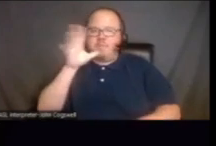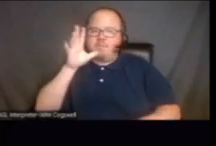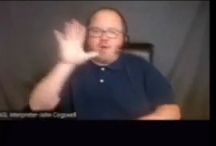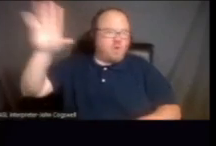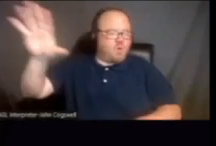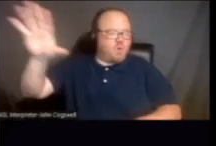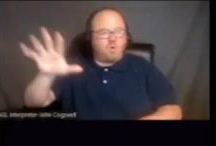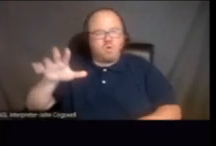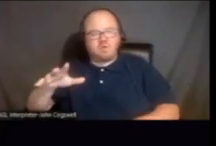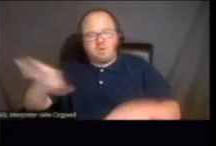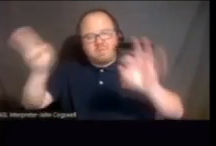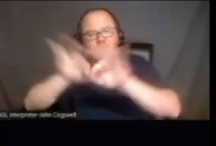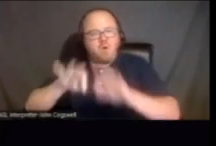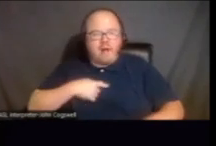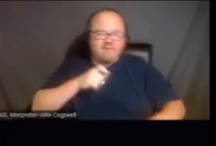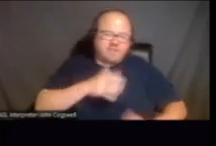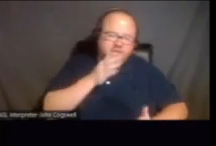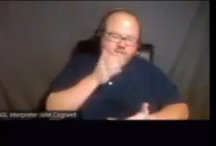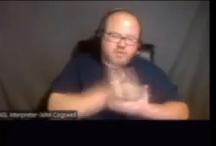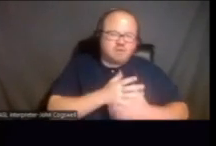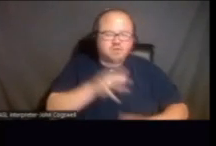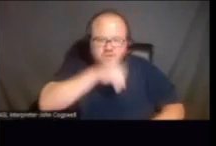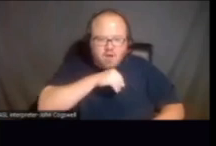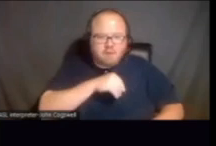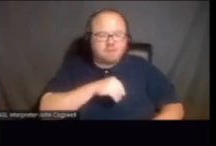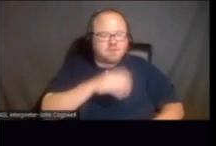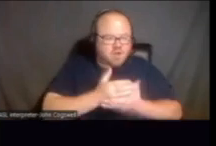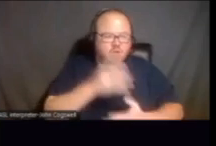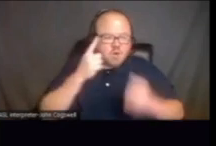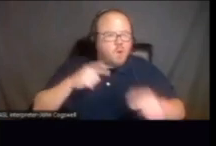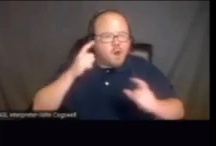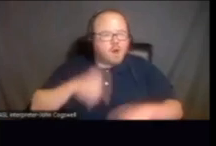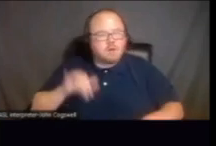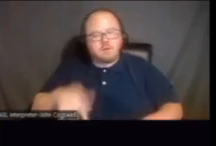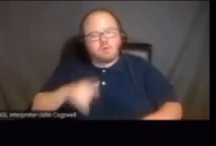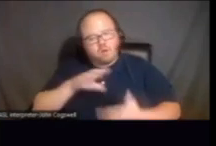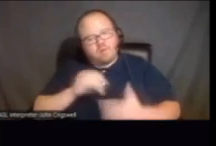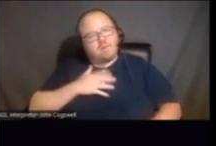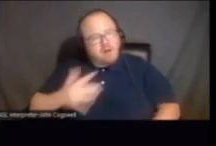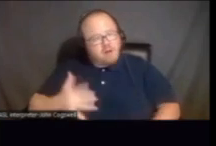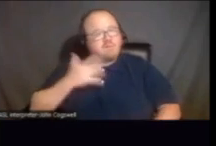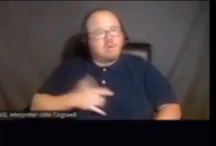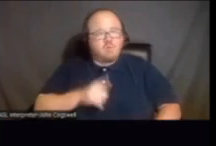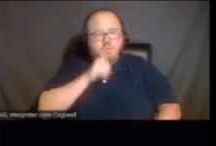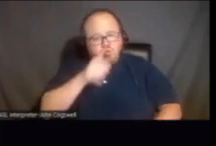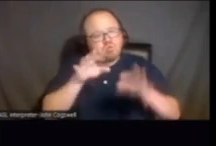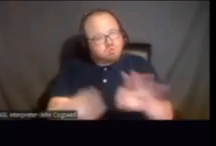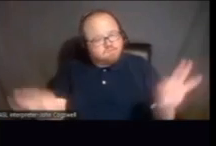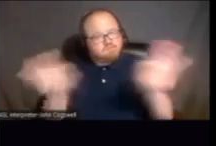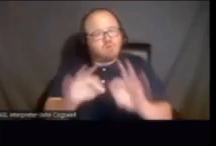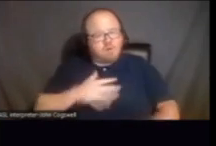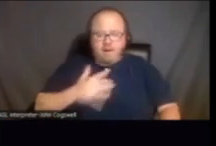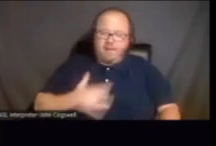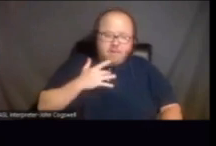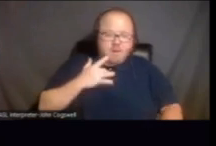So just shut up and sit down, stop crying. So you're now learning that your feelings matter, but not only do my